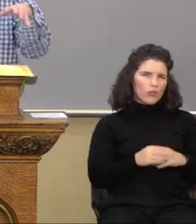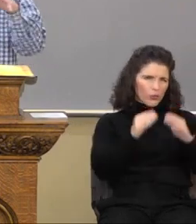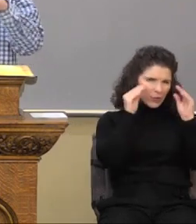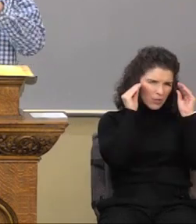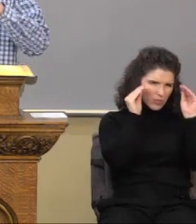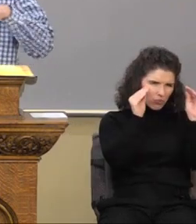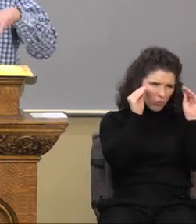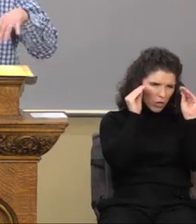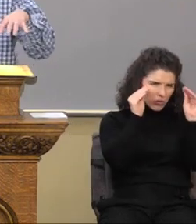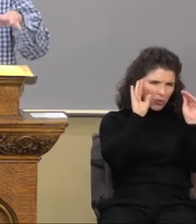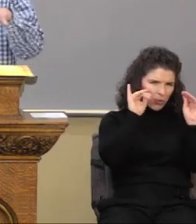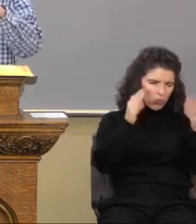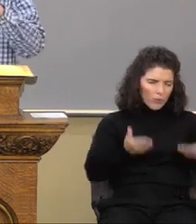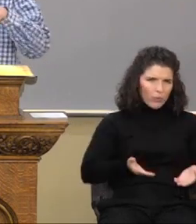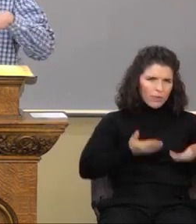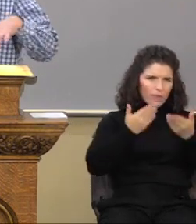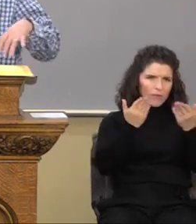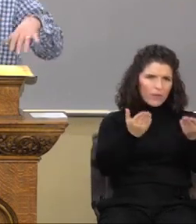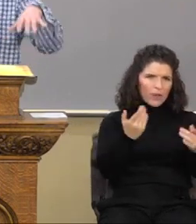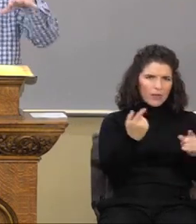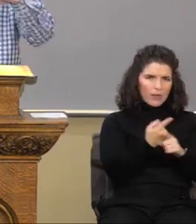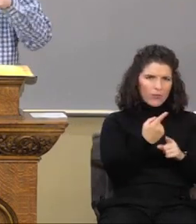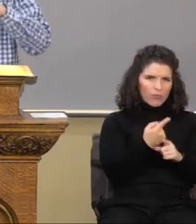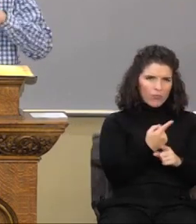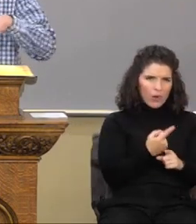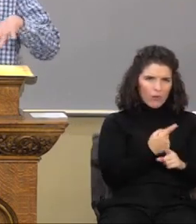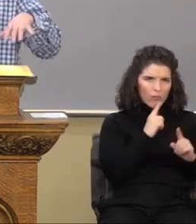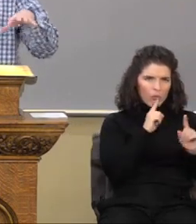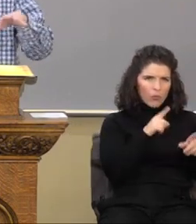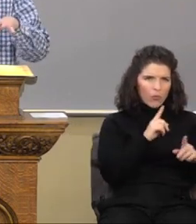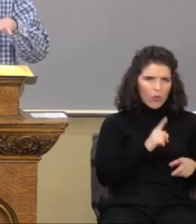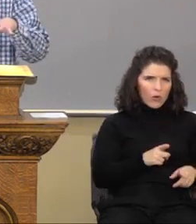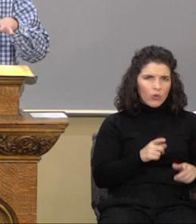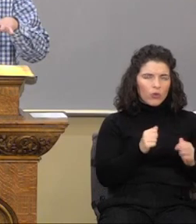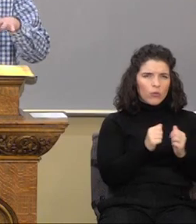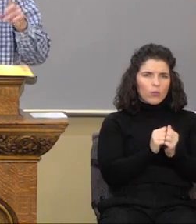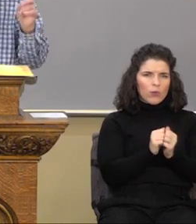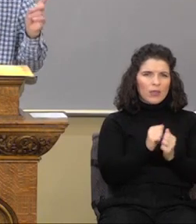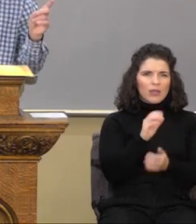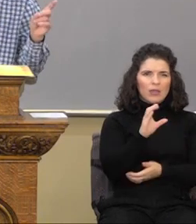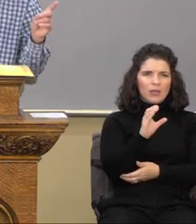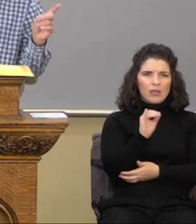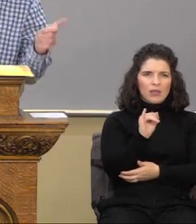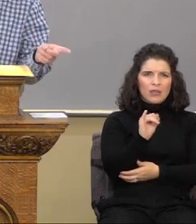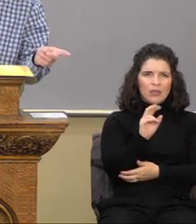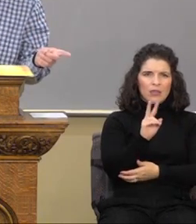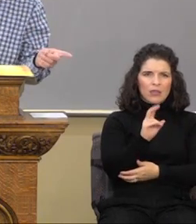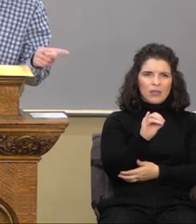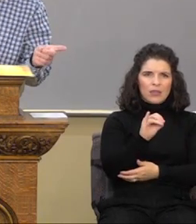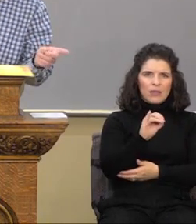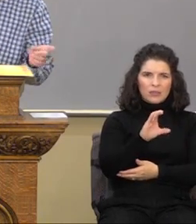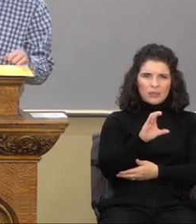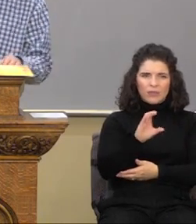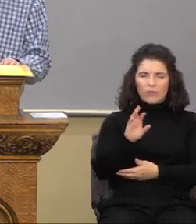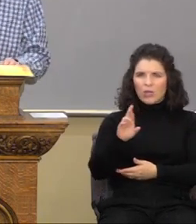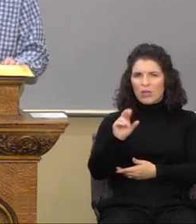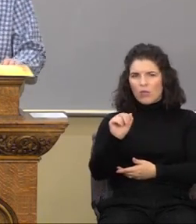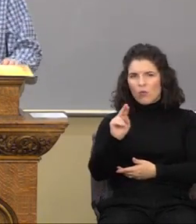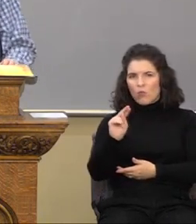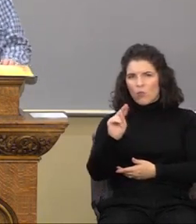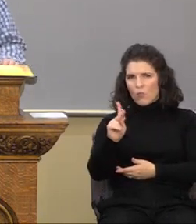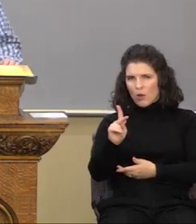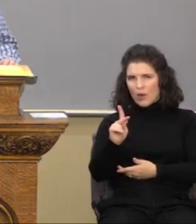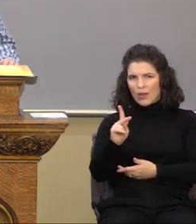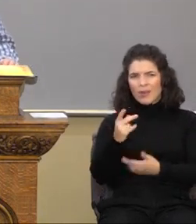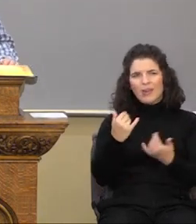proper order within the civic ranks. Now, it sounds a little odd. Now, we're going to